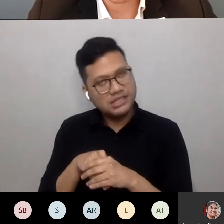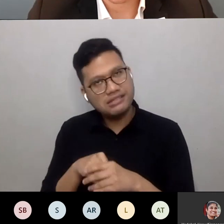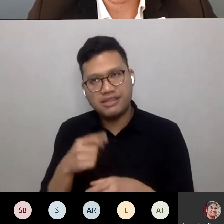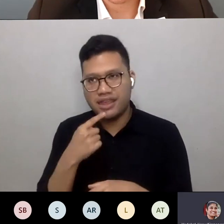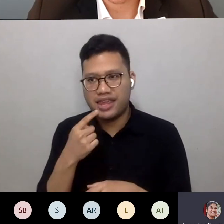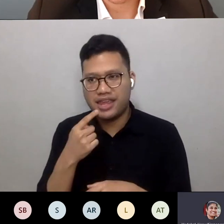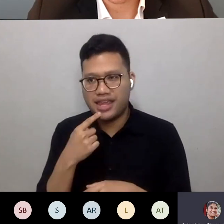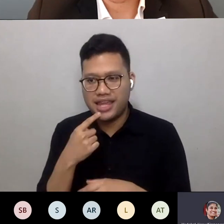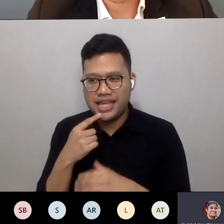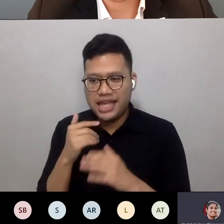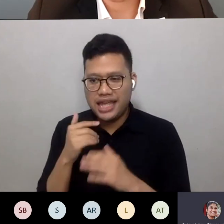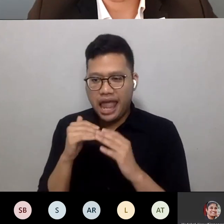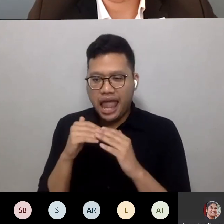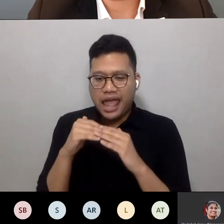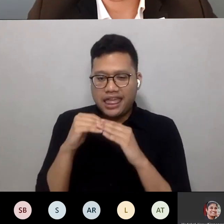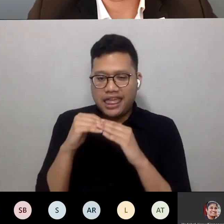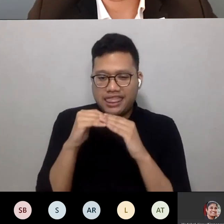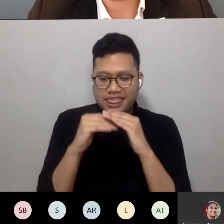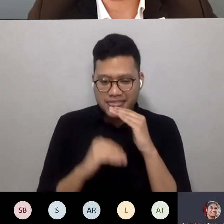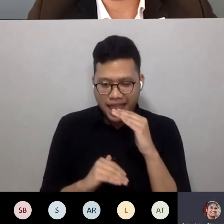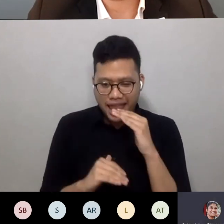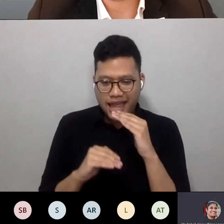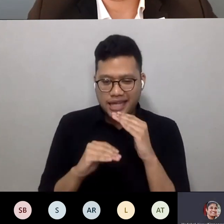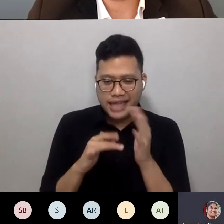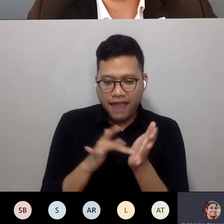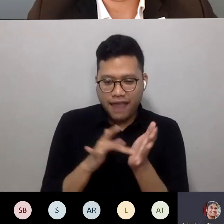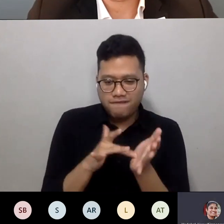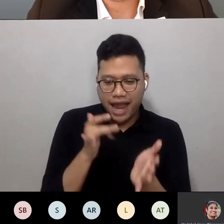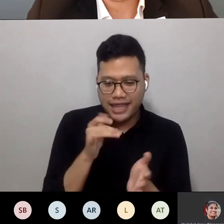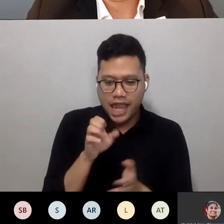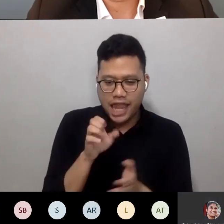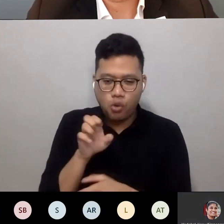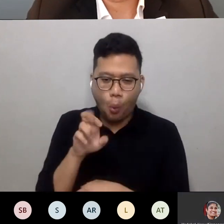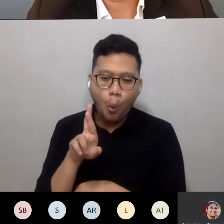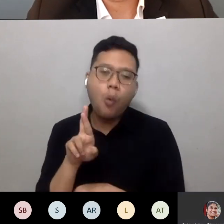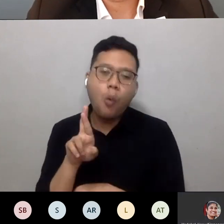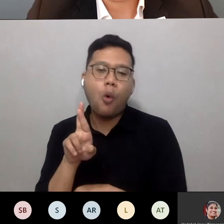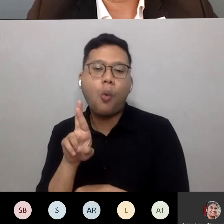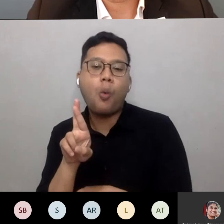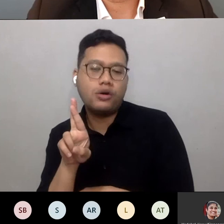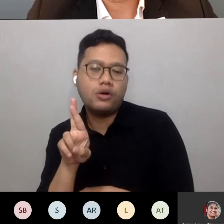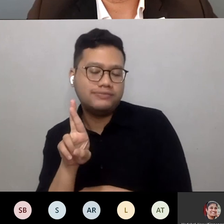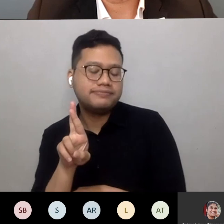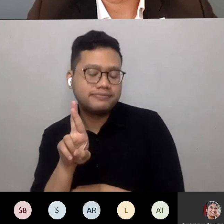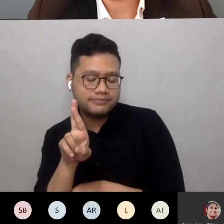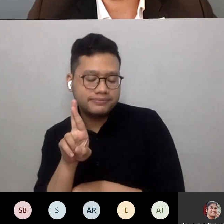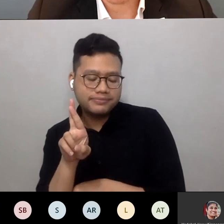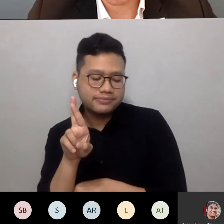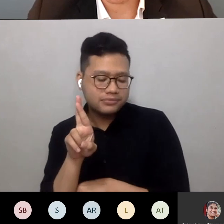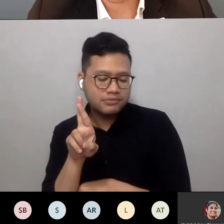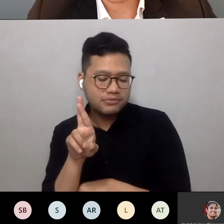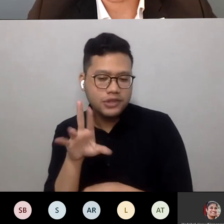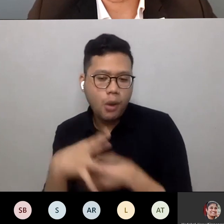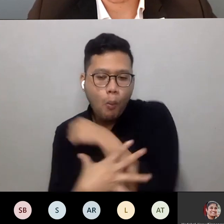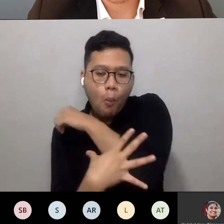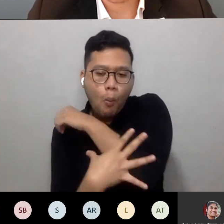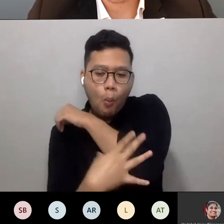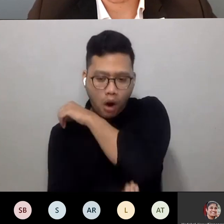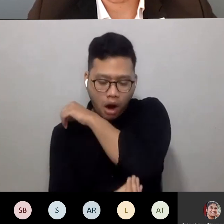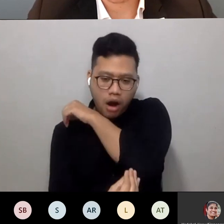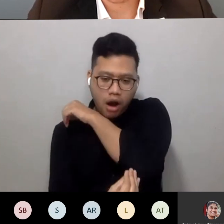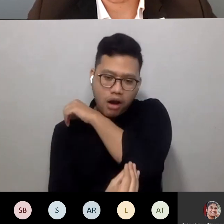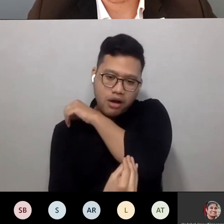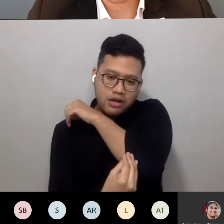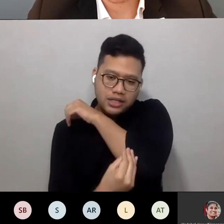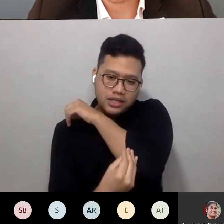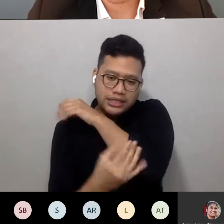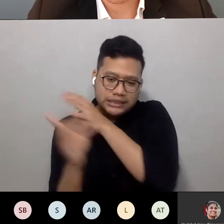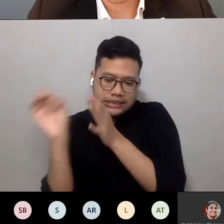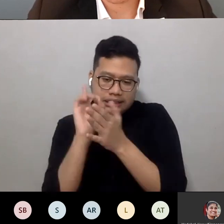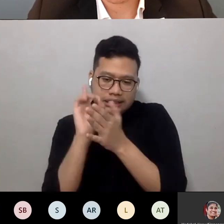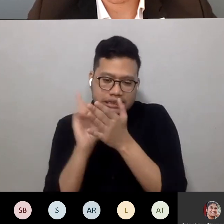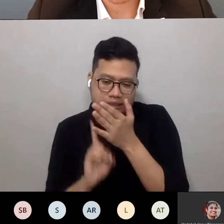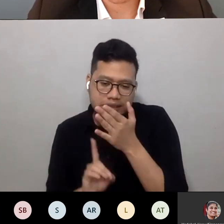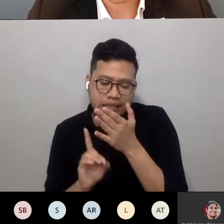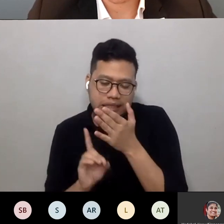disadvantage or the poor in the design of